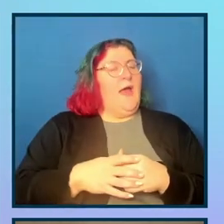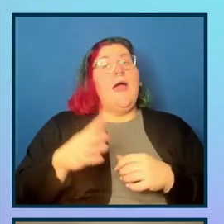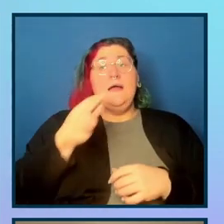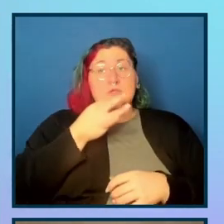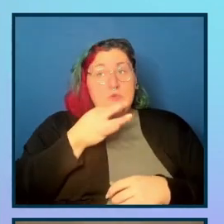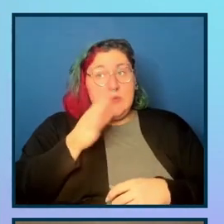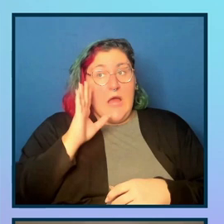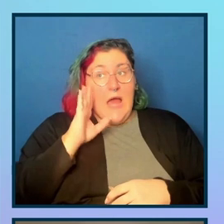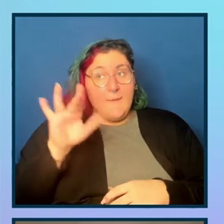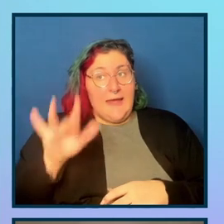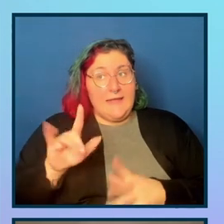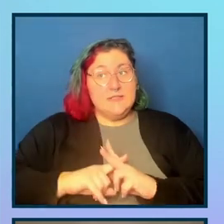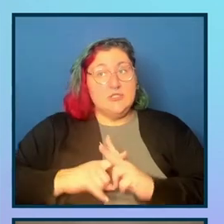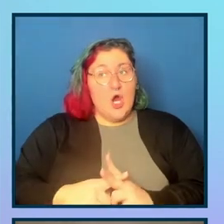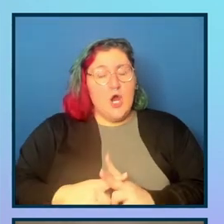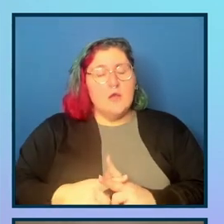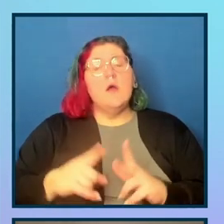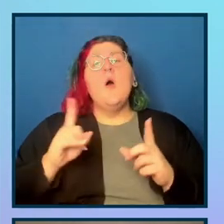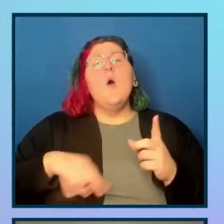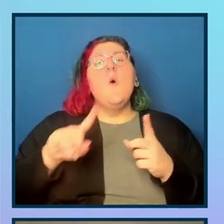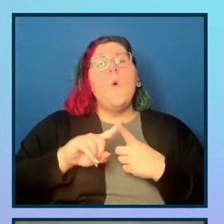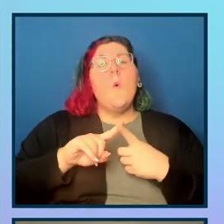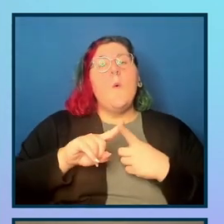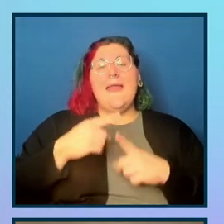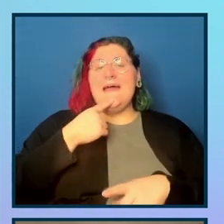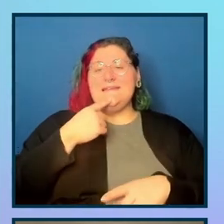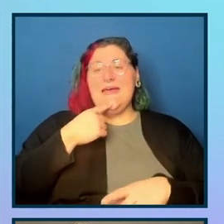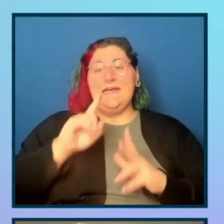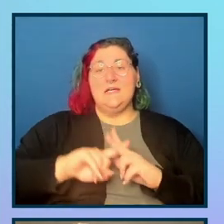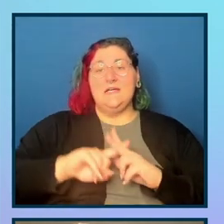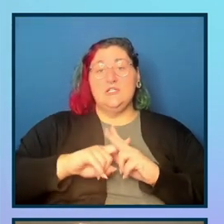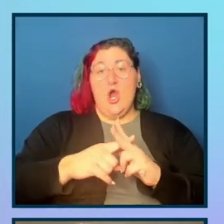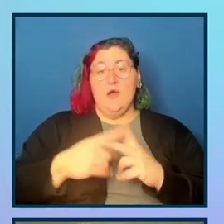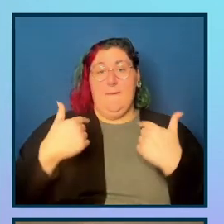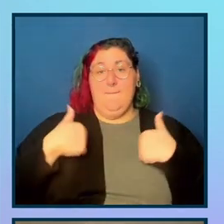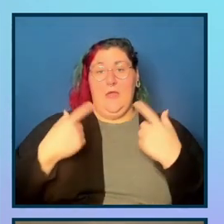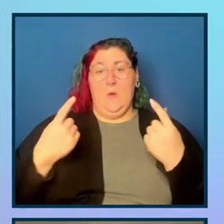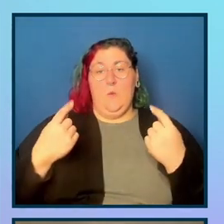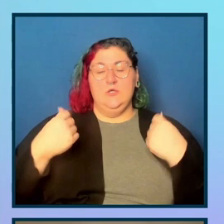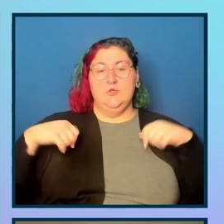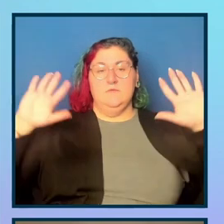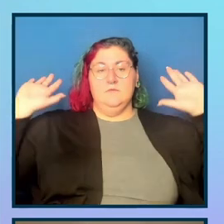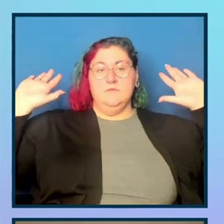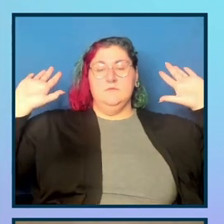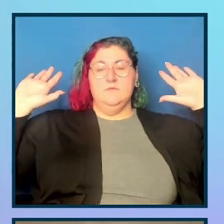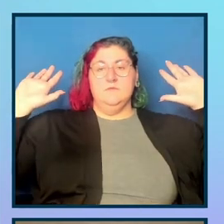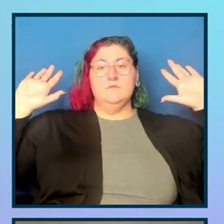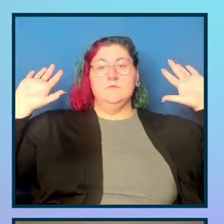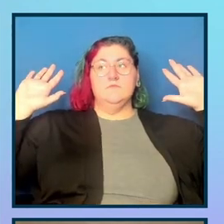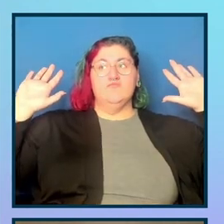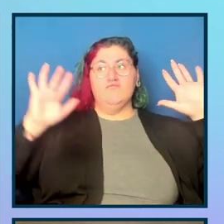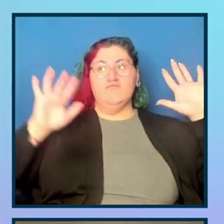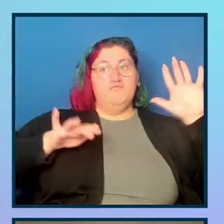When I do hit start, I like, I'm going to, uh, I'm going to put my hands up because, uh, no tab keys will be harmed during this next portion of the demo.